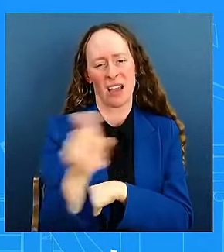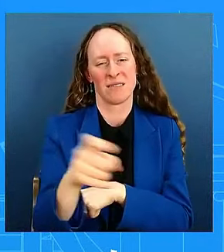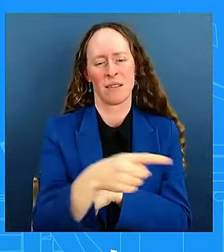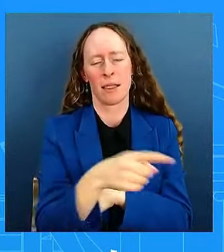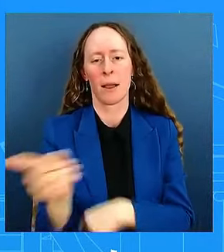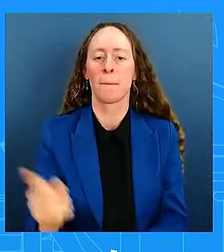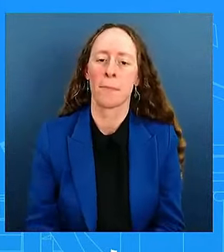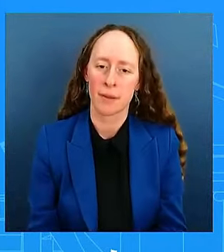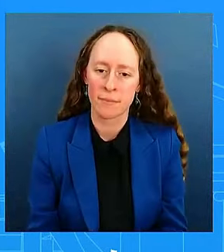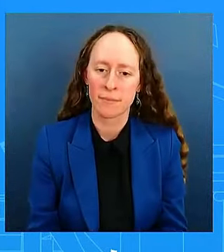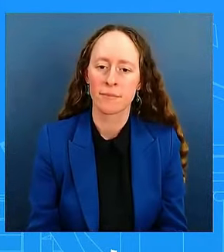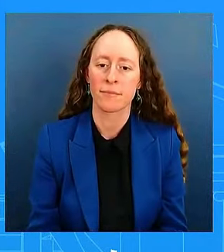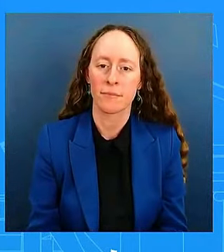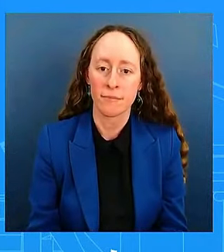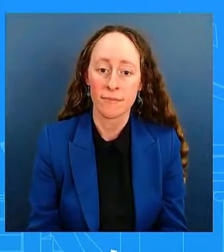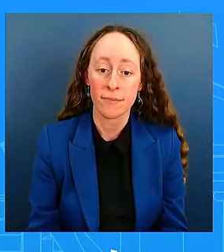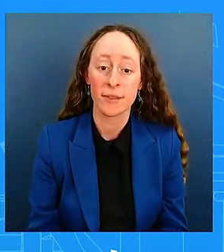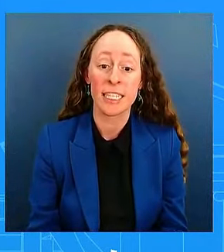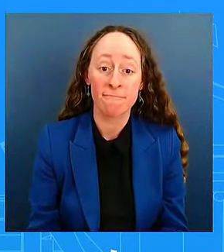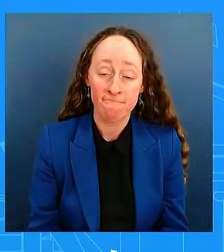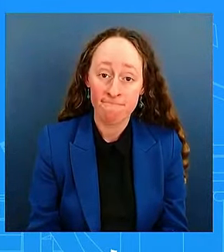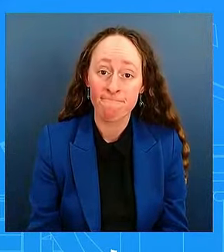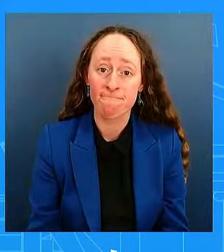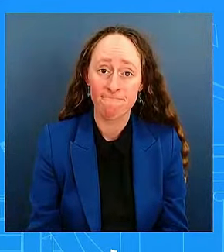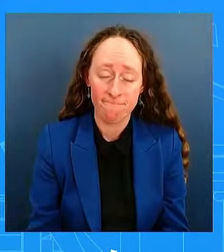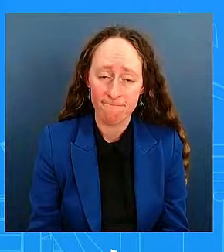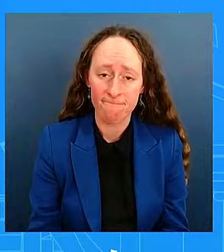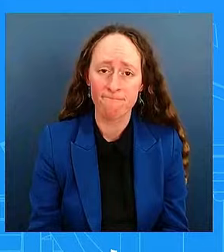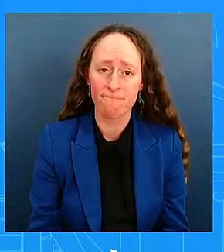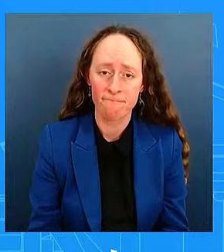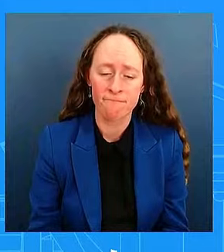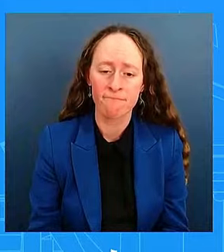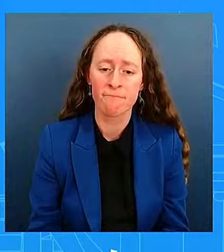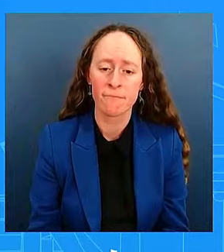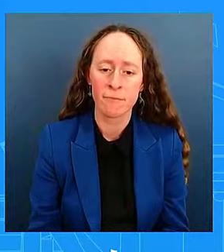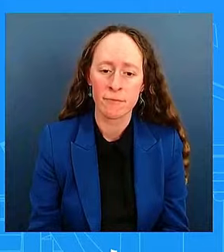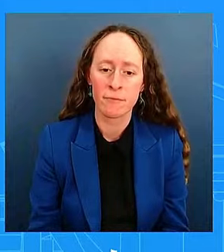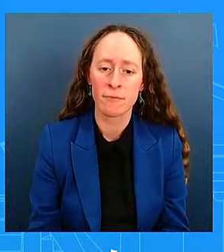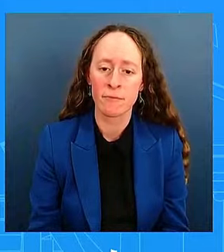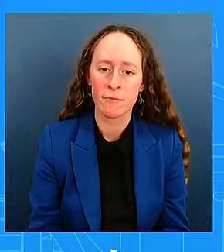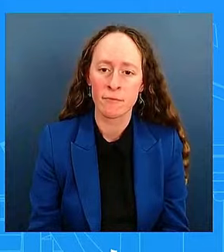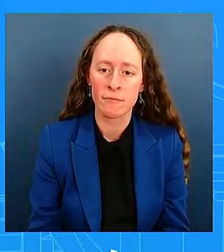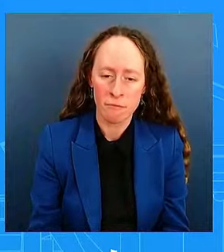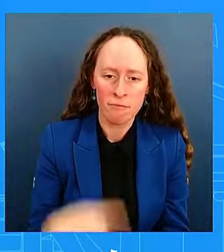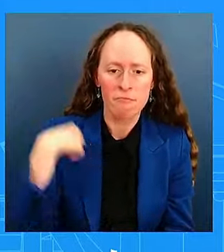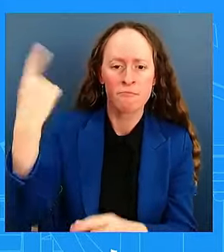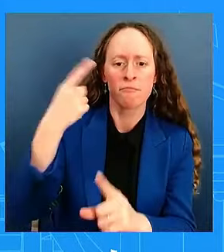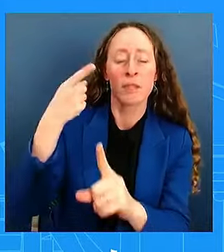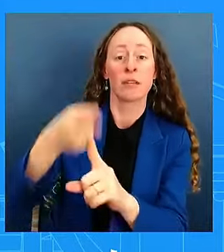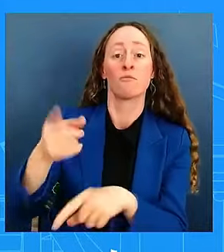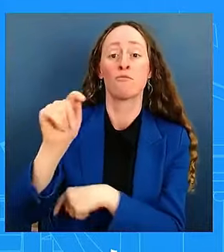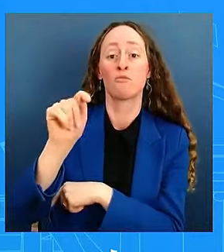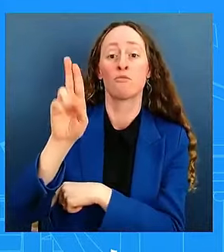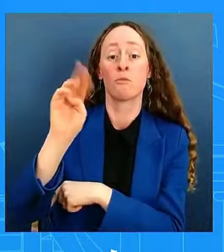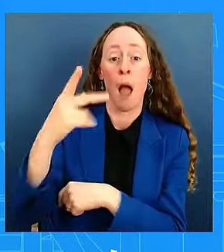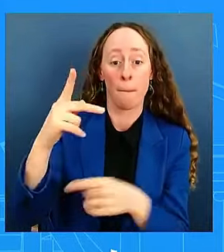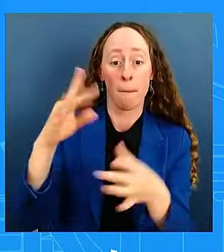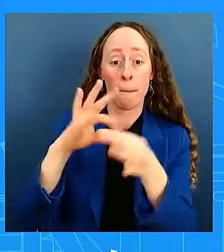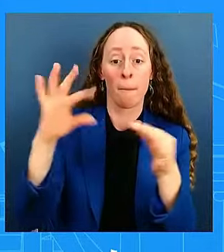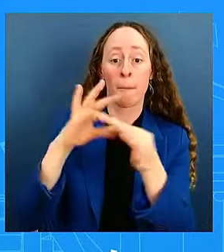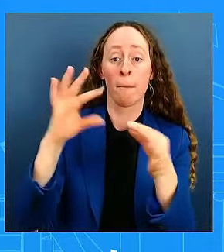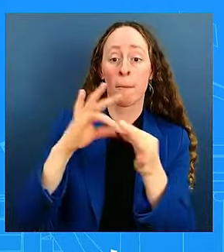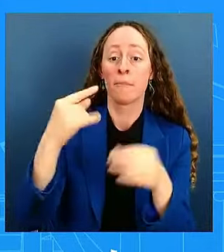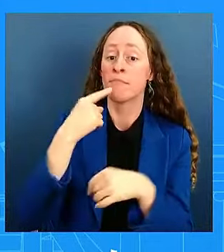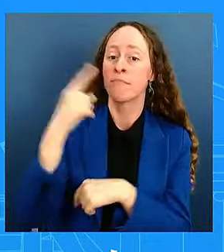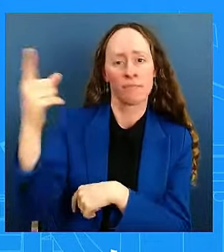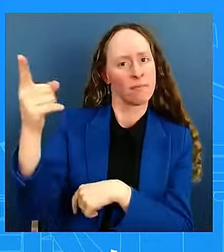them yet. Thank you. former President Trump is accusing the Biden administration of using FEMA funding to support undocumented migrants. How